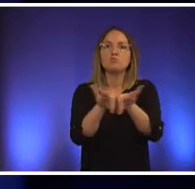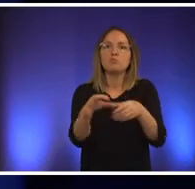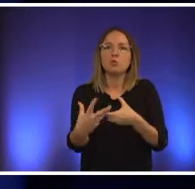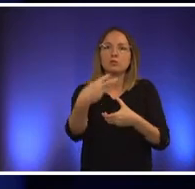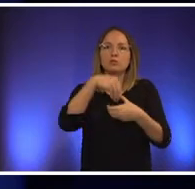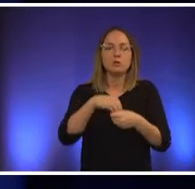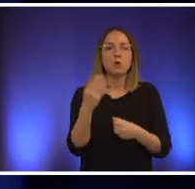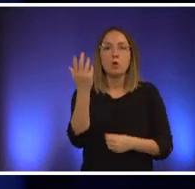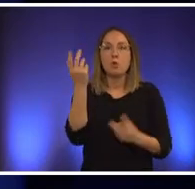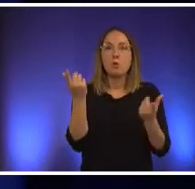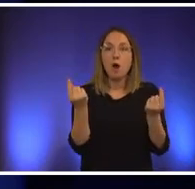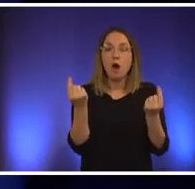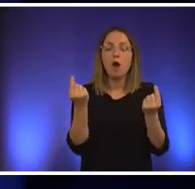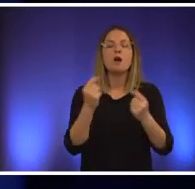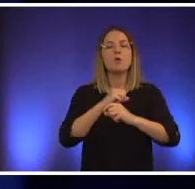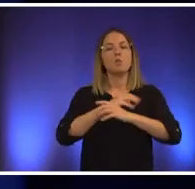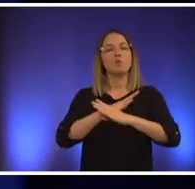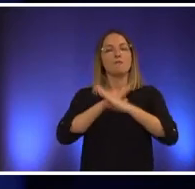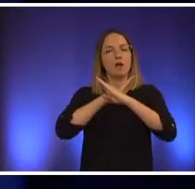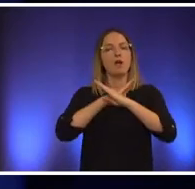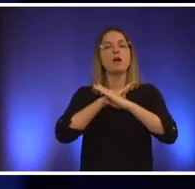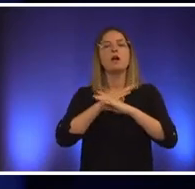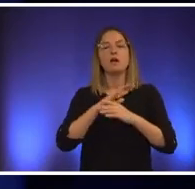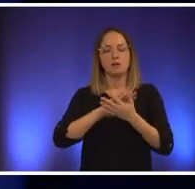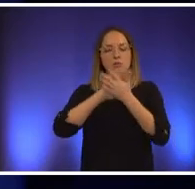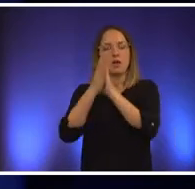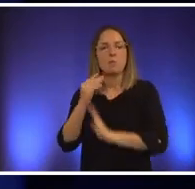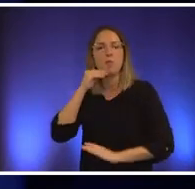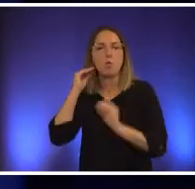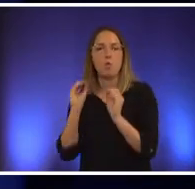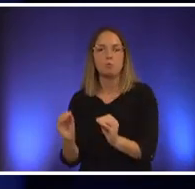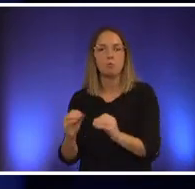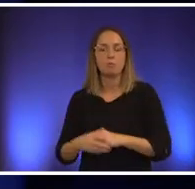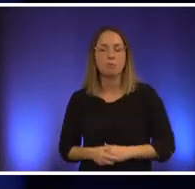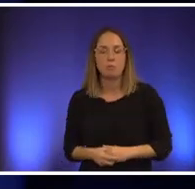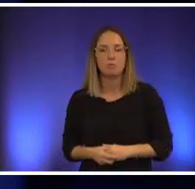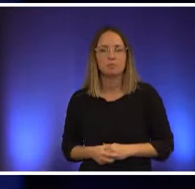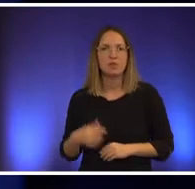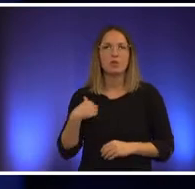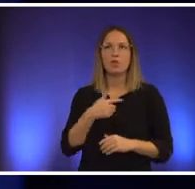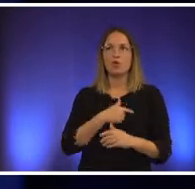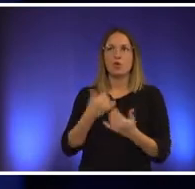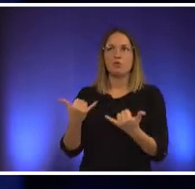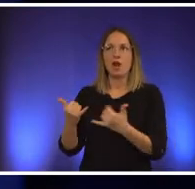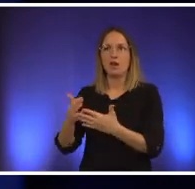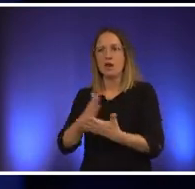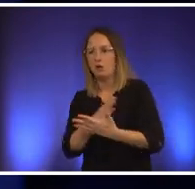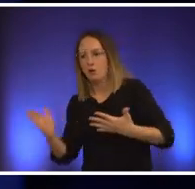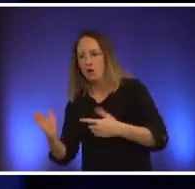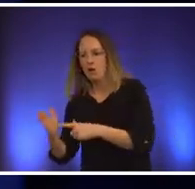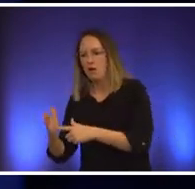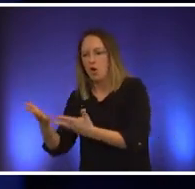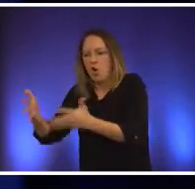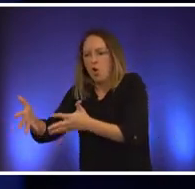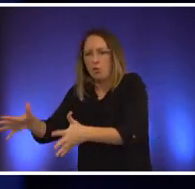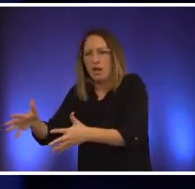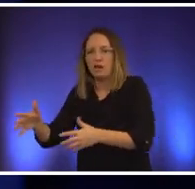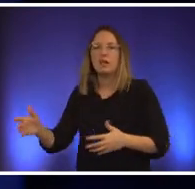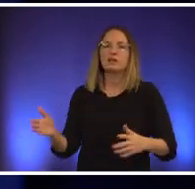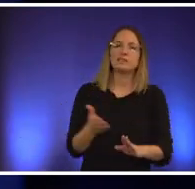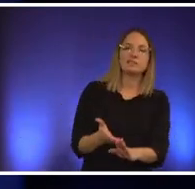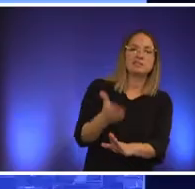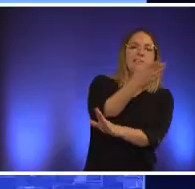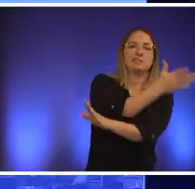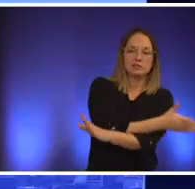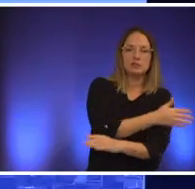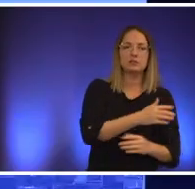homelessness and people living homeless than we're currently doing that continuum includes many